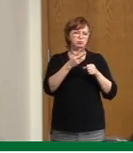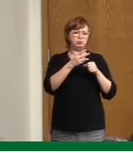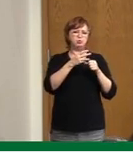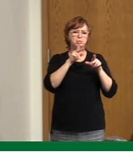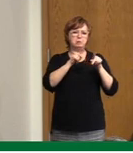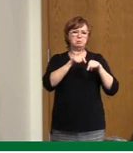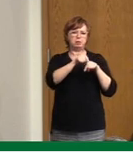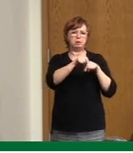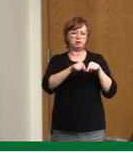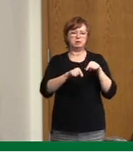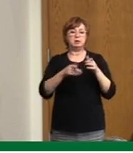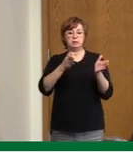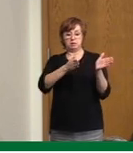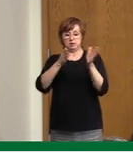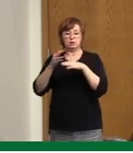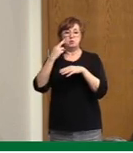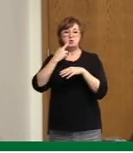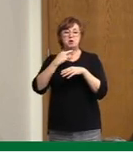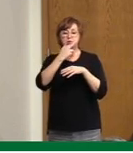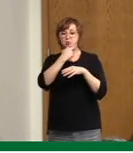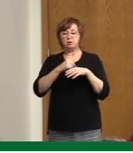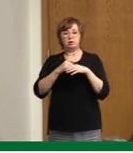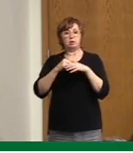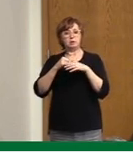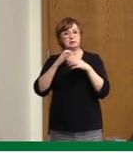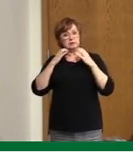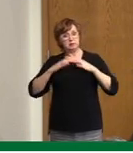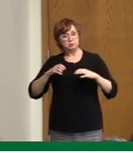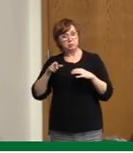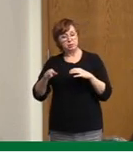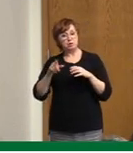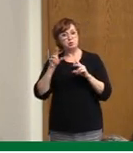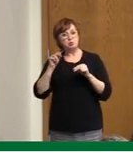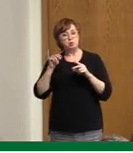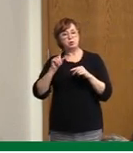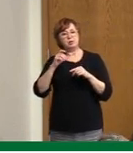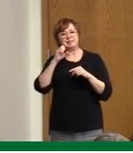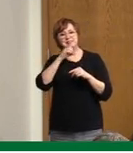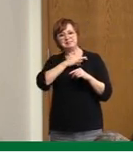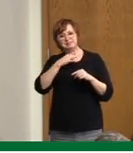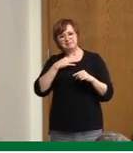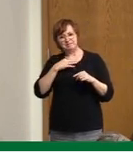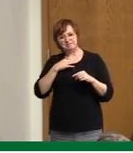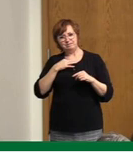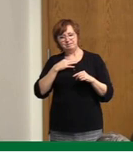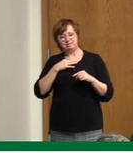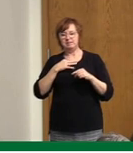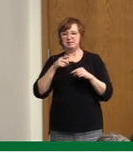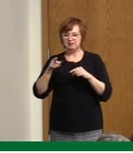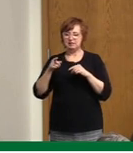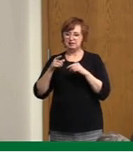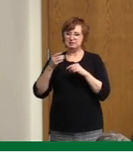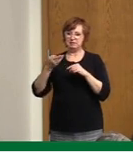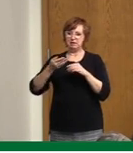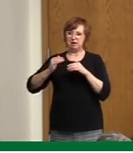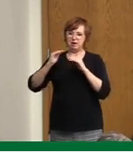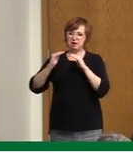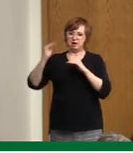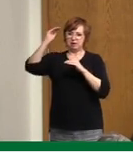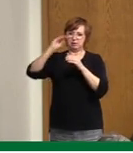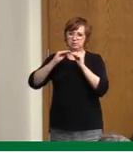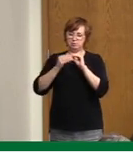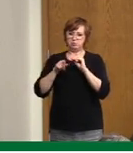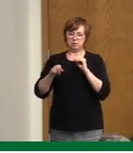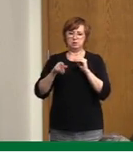restaurants, but there has been more in staff, less transmission within the restaurant setting. But again, you know, workplaces, obviously,